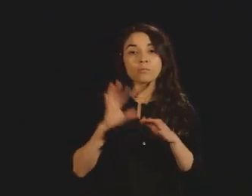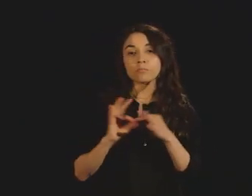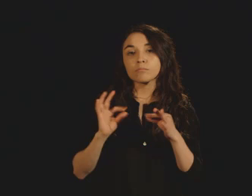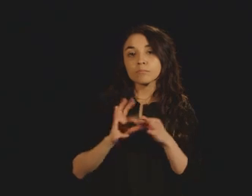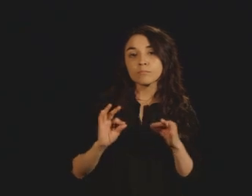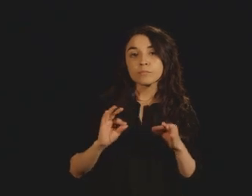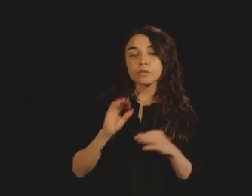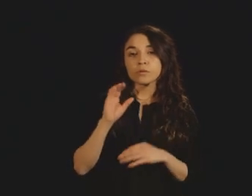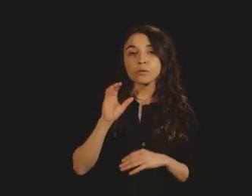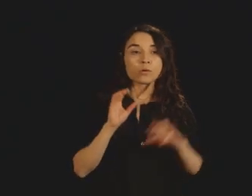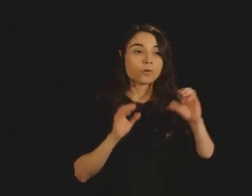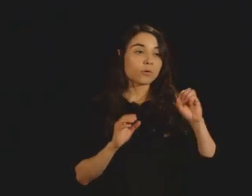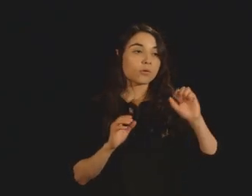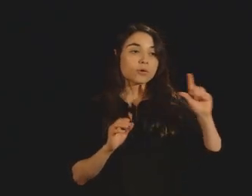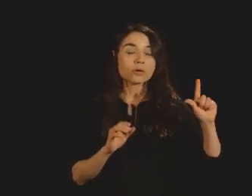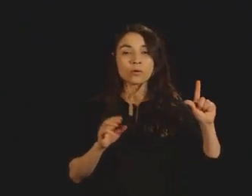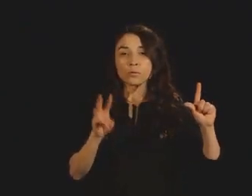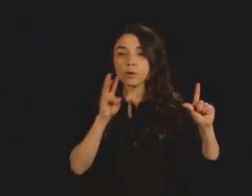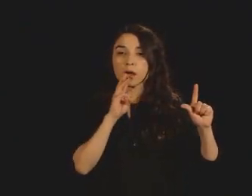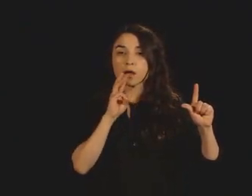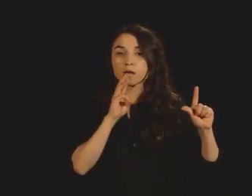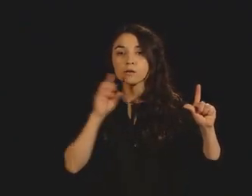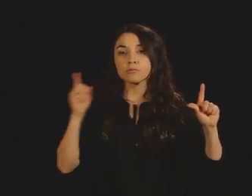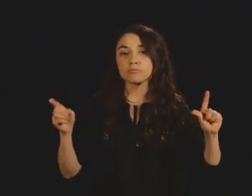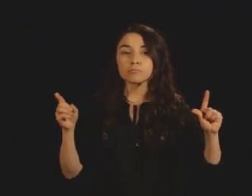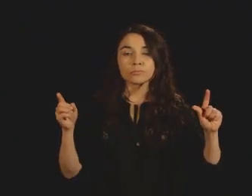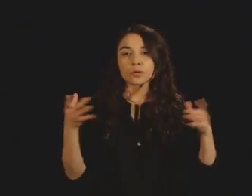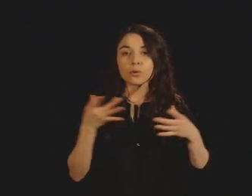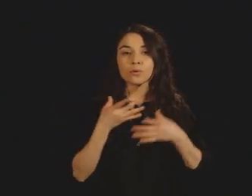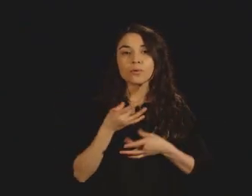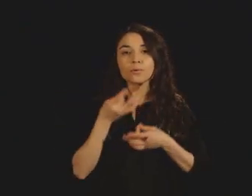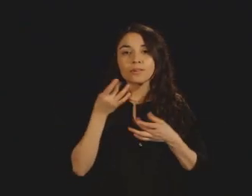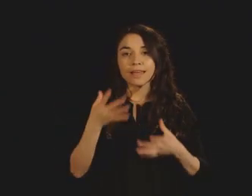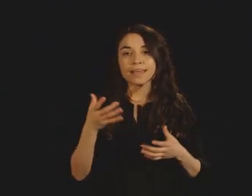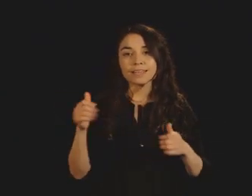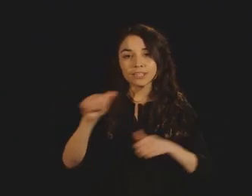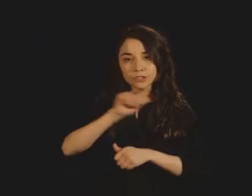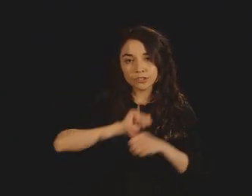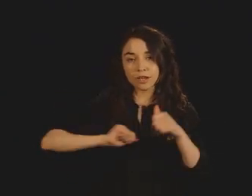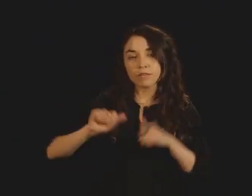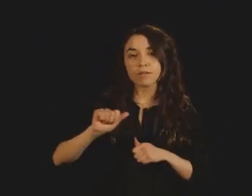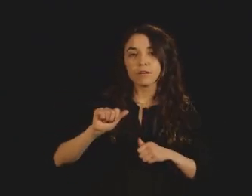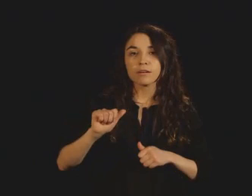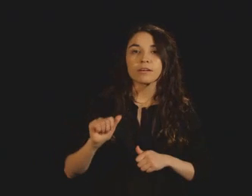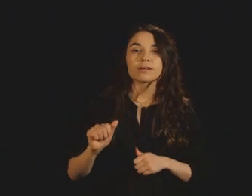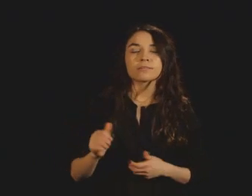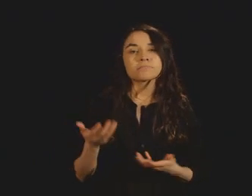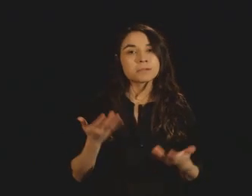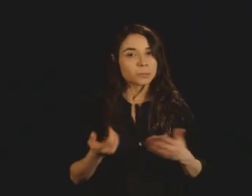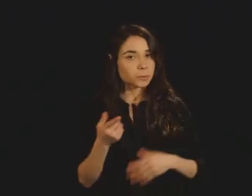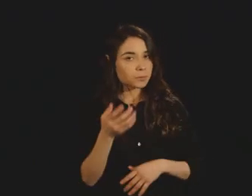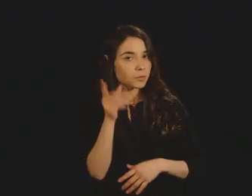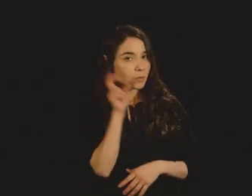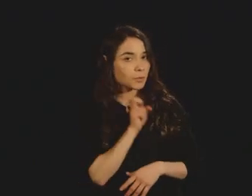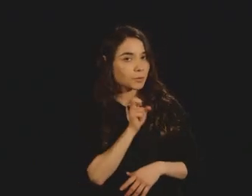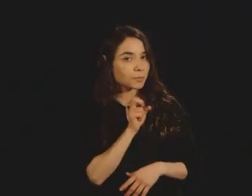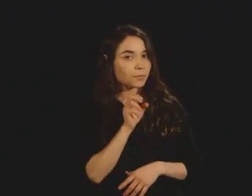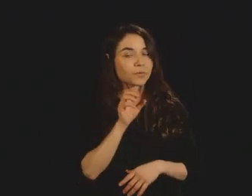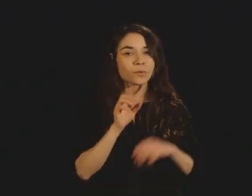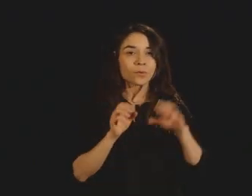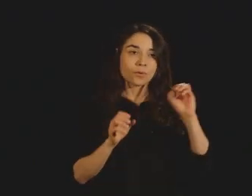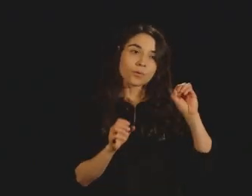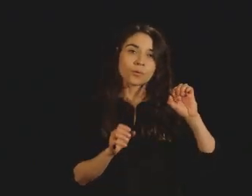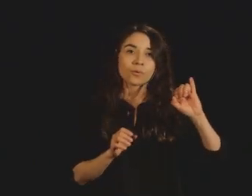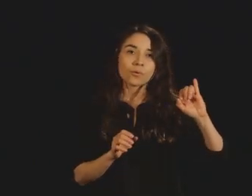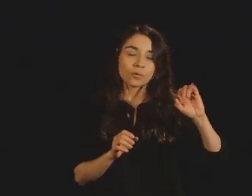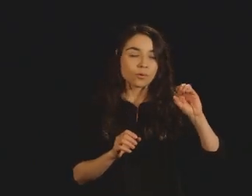we have a term for it that oil has a phobia. It's hydrophobic meaning that it hates water.